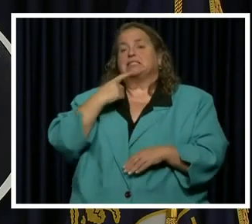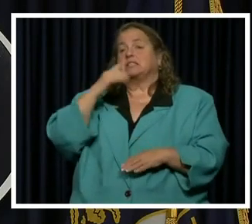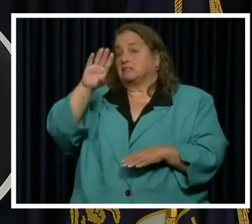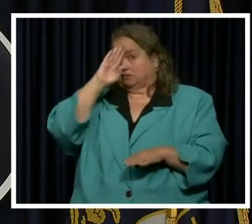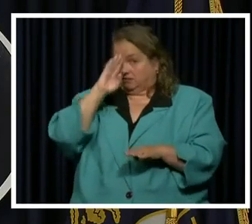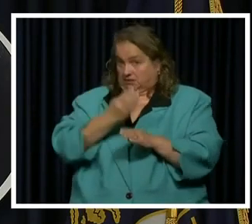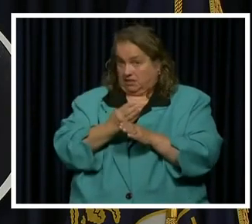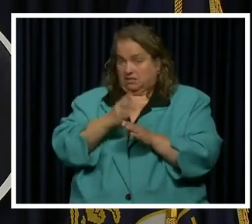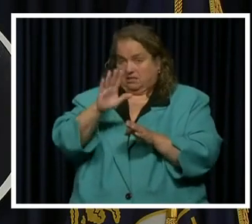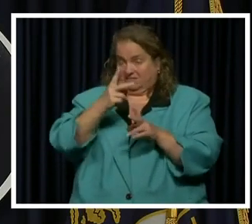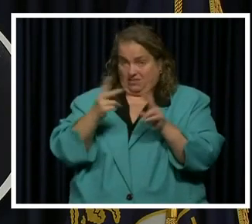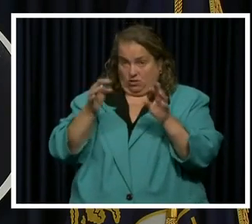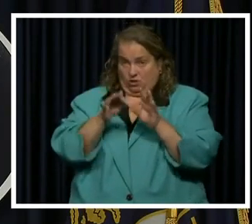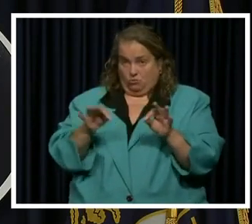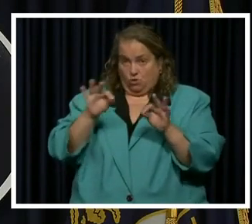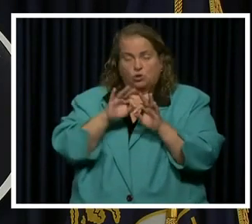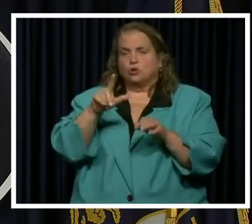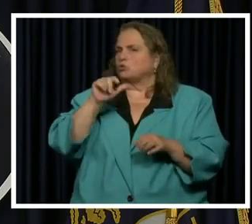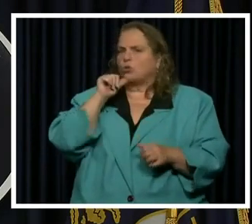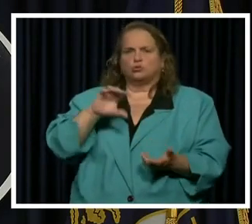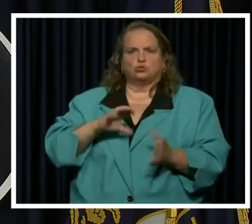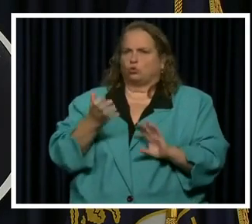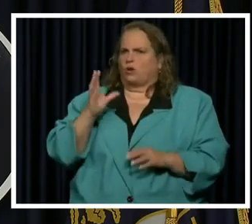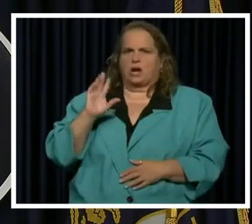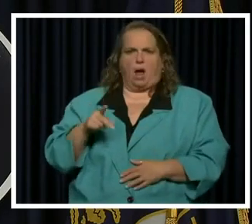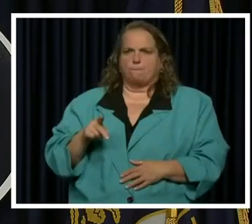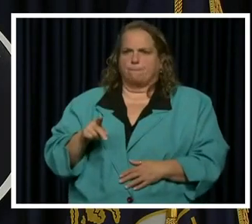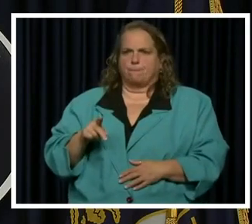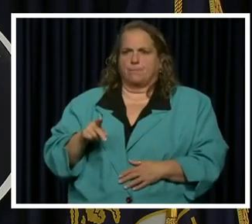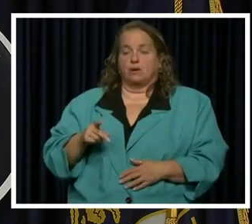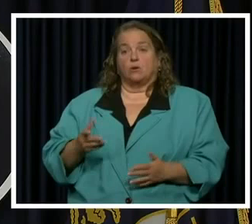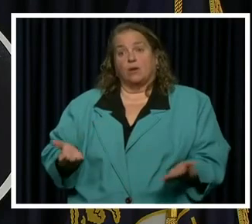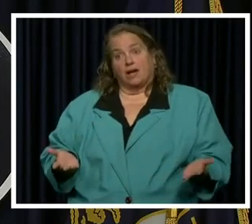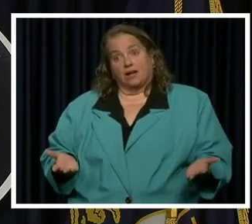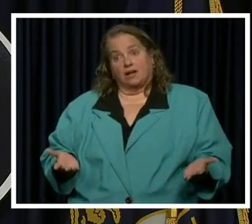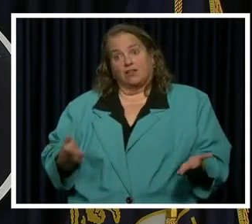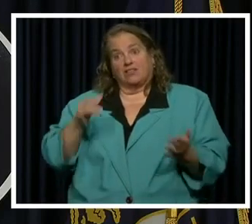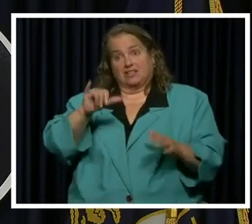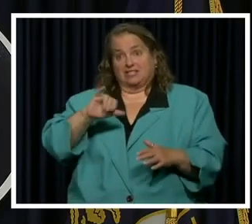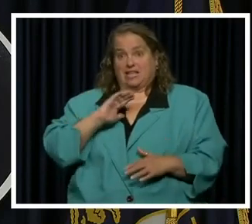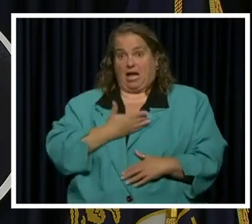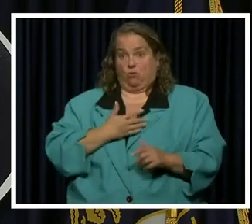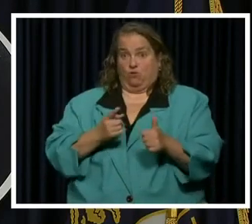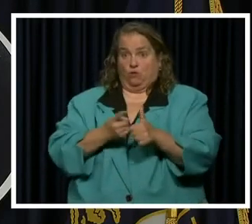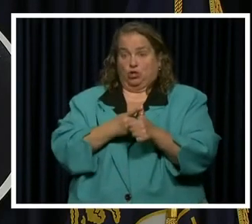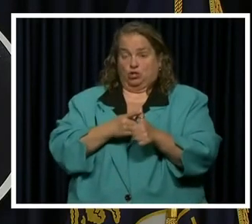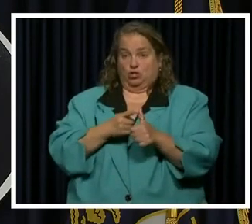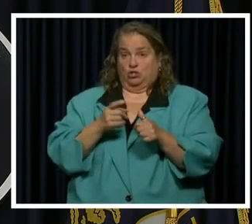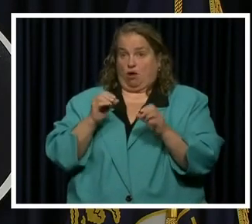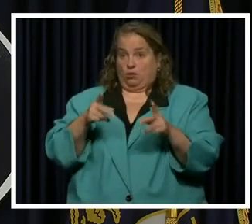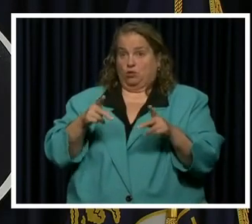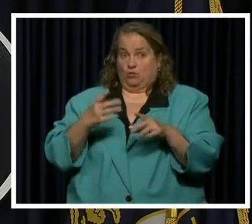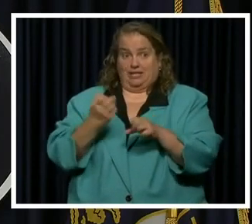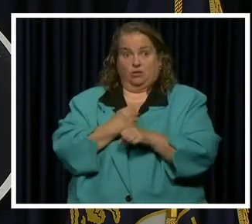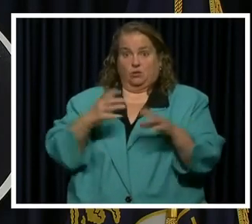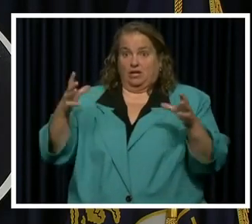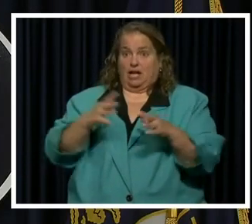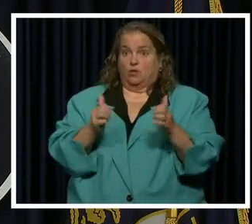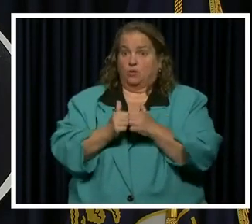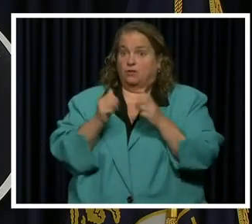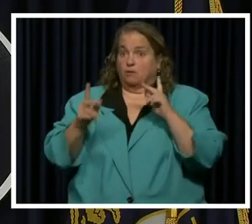this is really important. Don't screw it up. Well, this is our first chance to get together with people